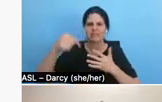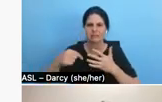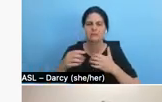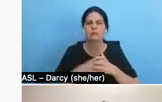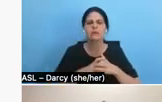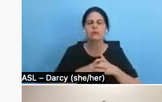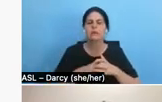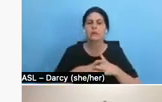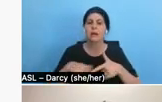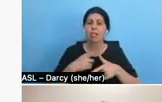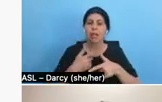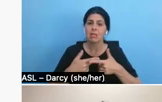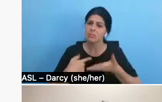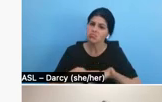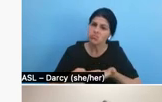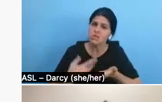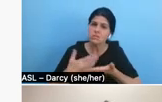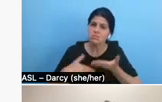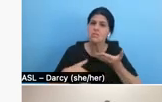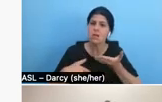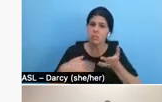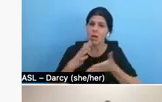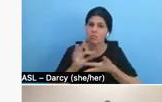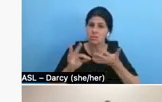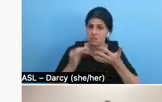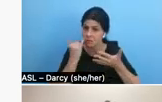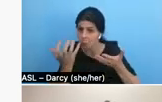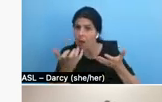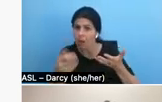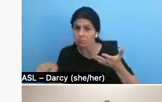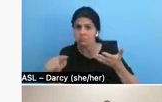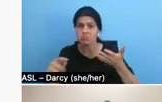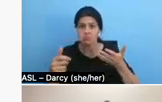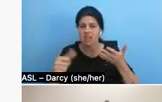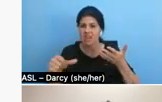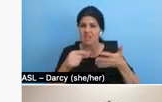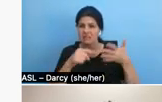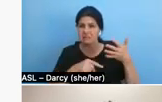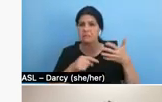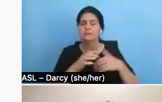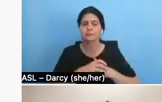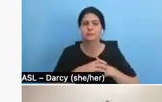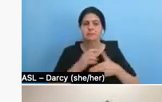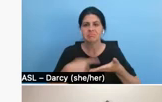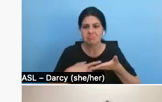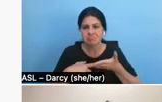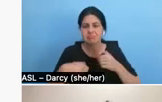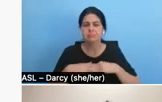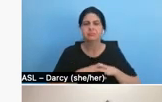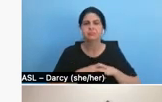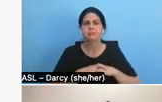some of the options that folks want to talk through. Um, it would be, you know, uh, an entire